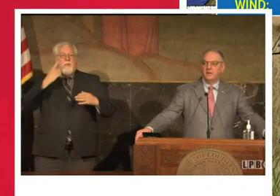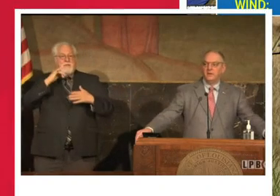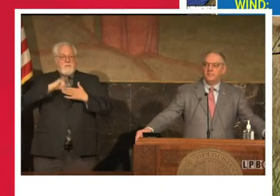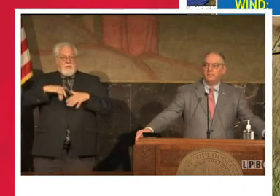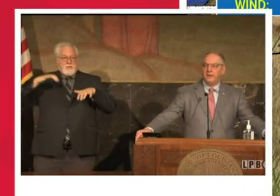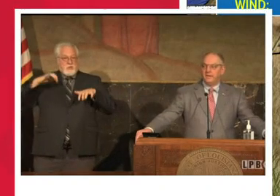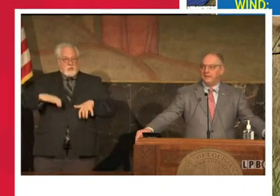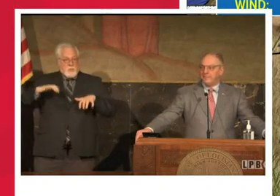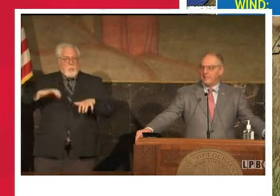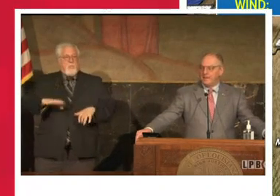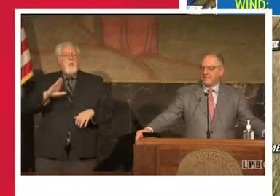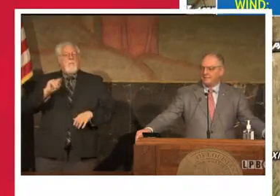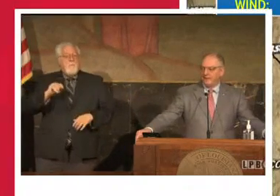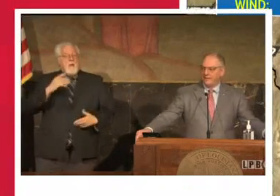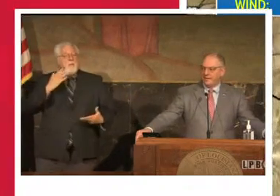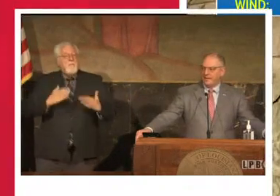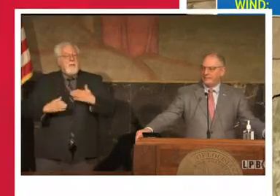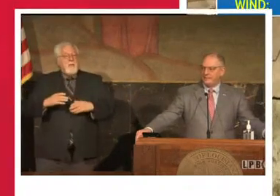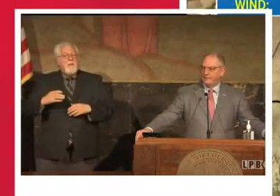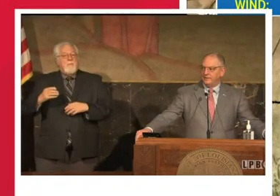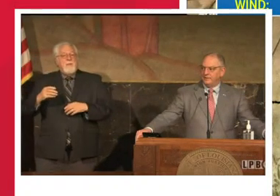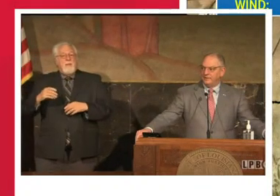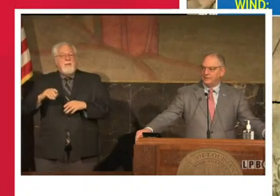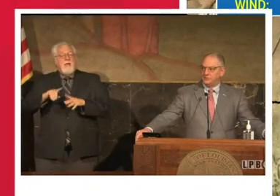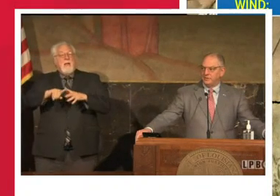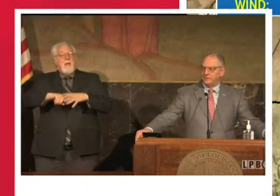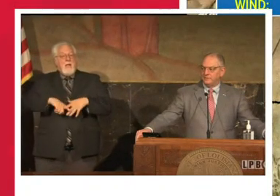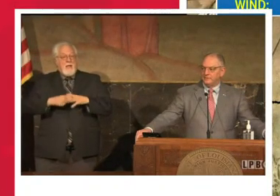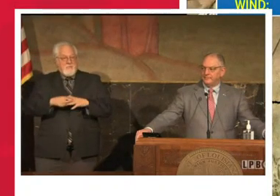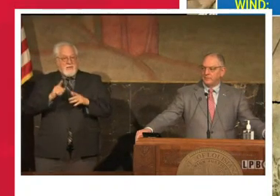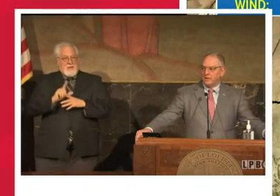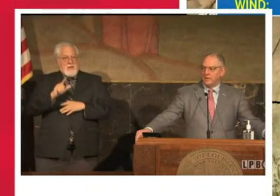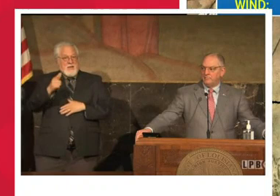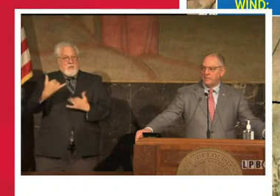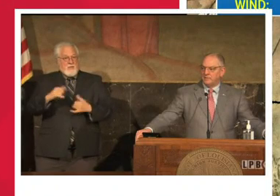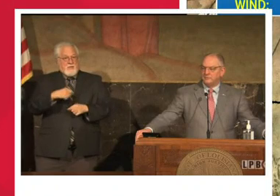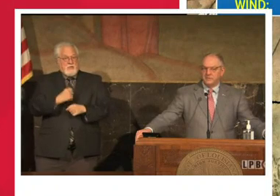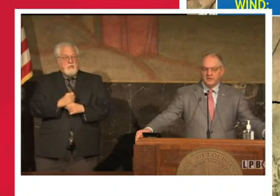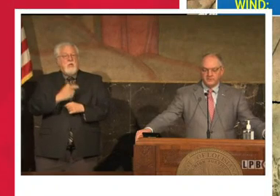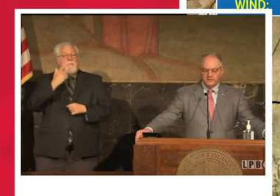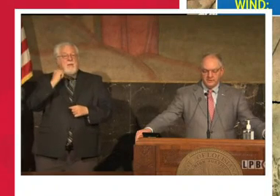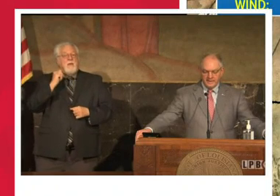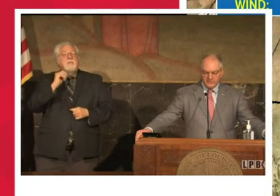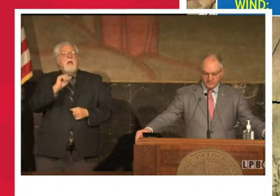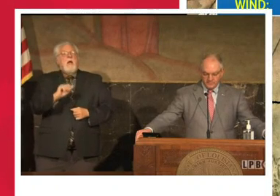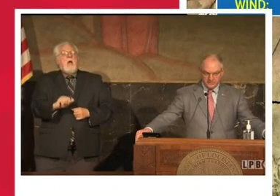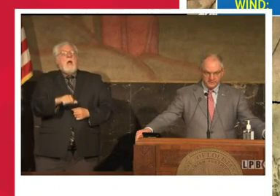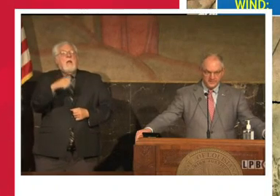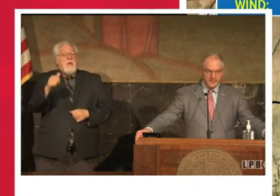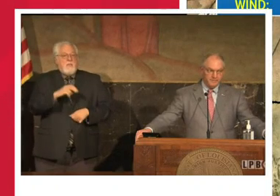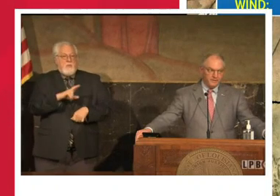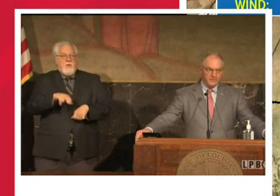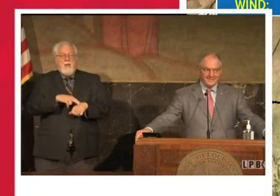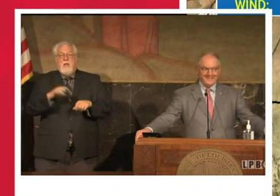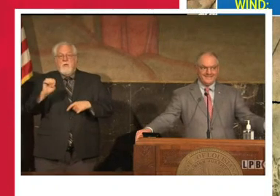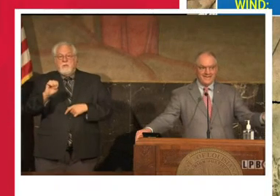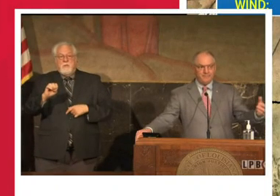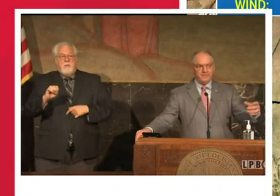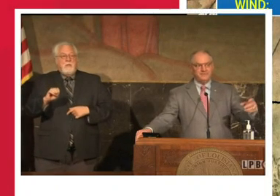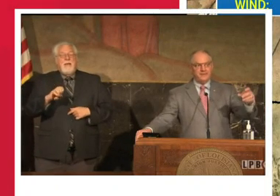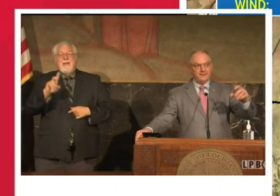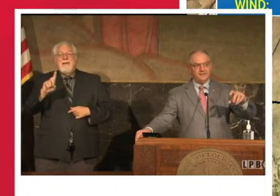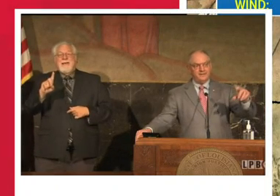but it may be activated later this year because of another natural emergency. And by the way,